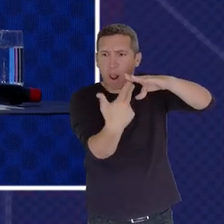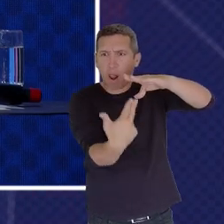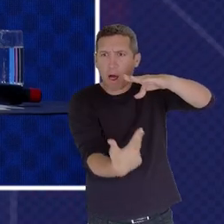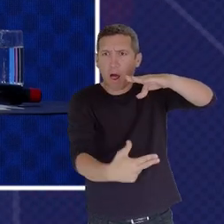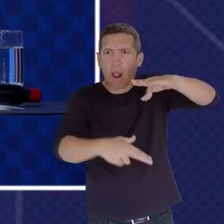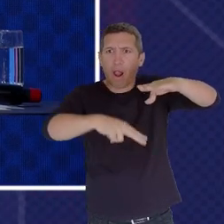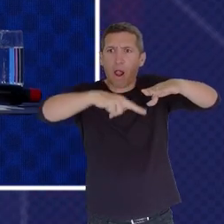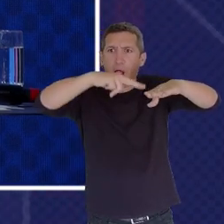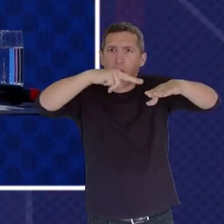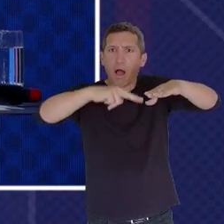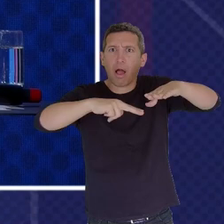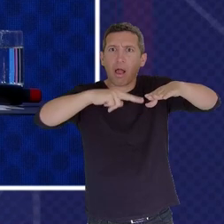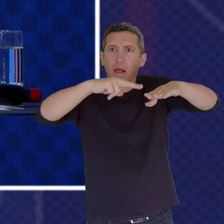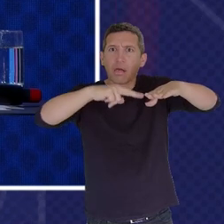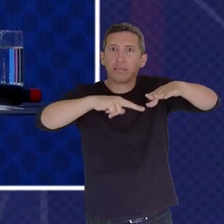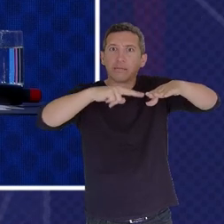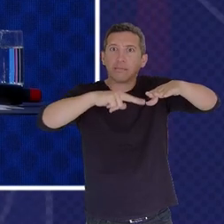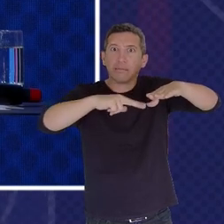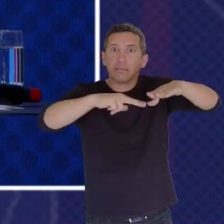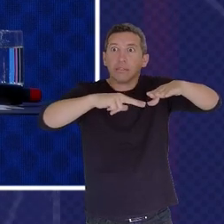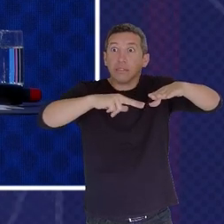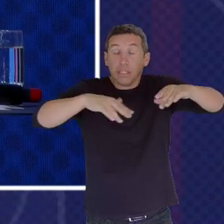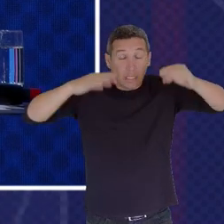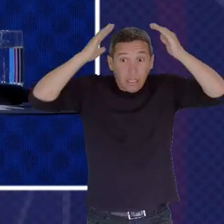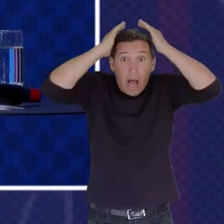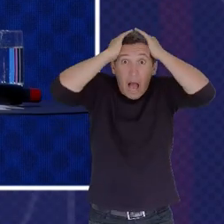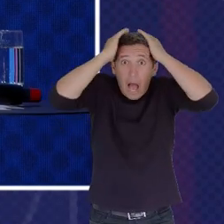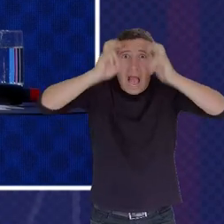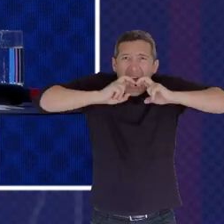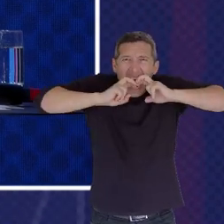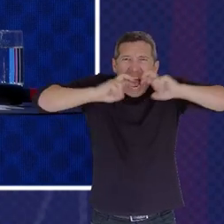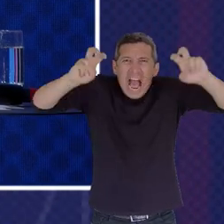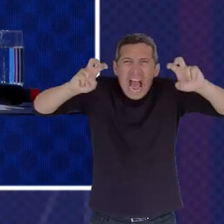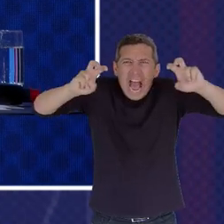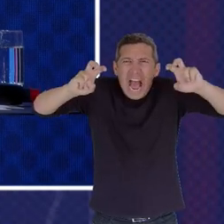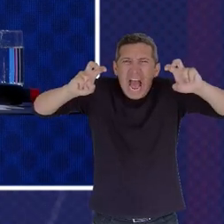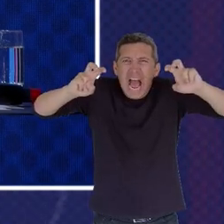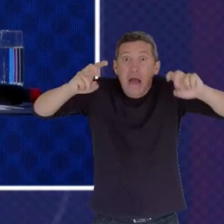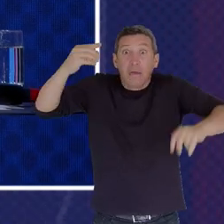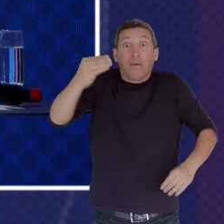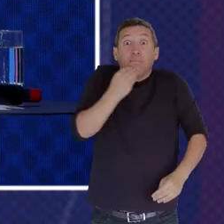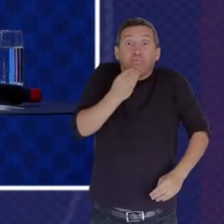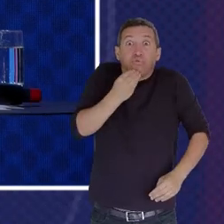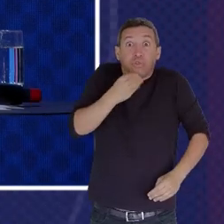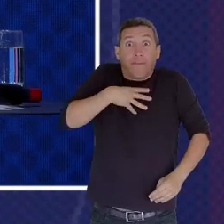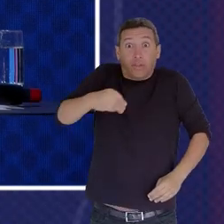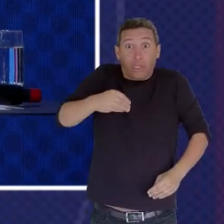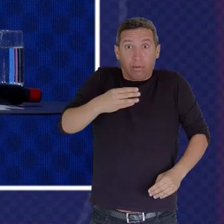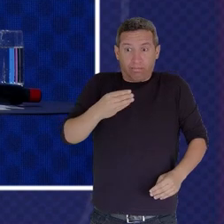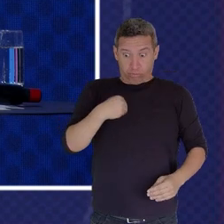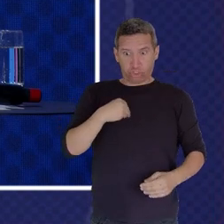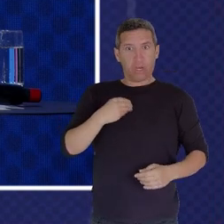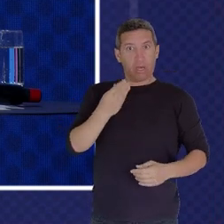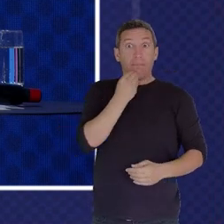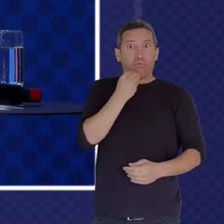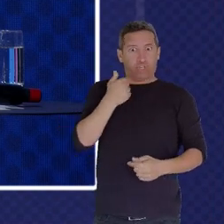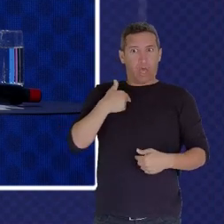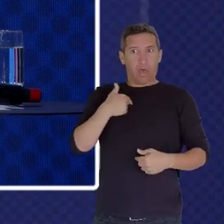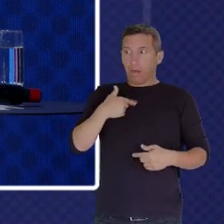You Know She Screamed She Thought It Might Be Her Two Year Old Child Me It Wasn't But